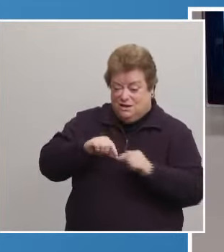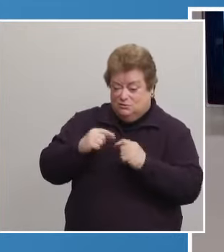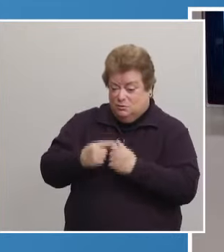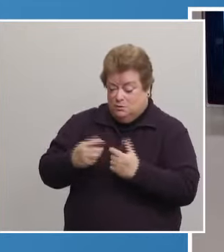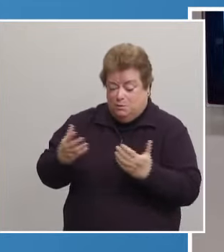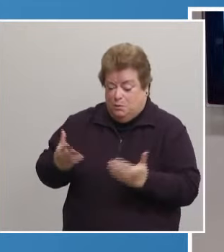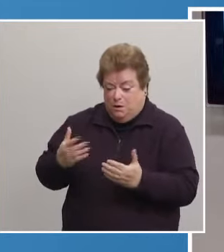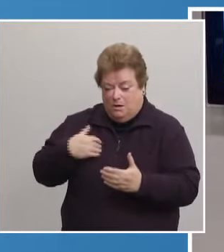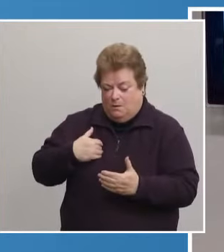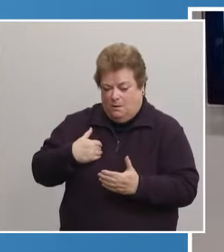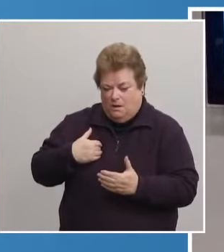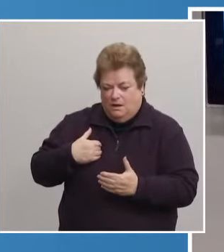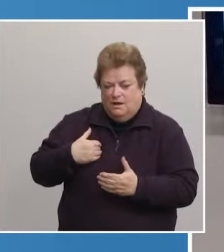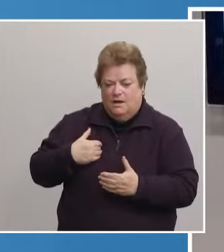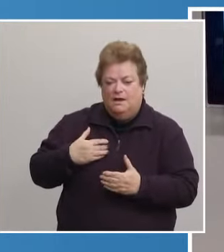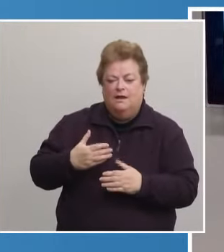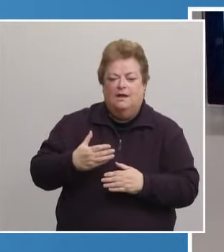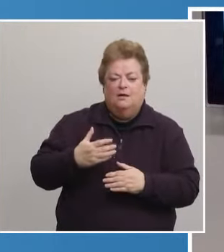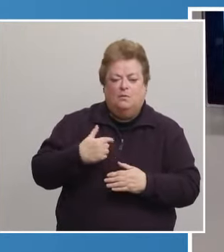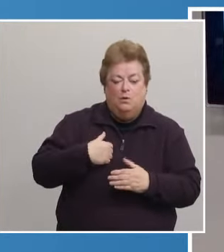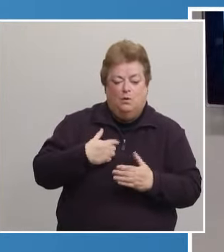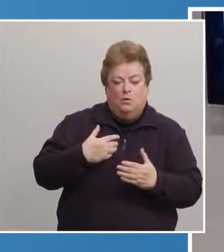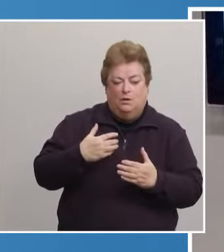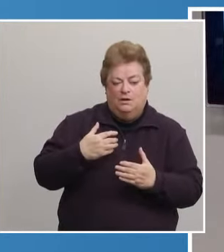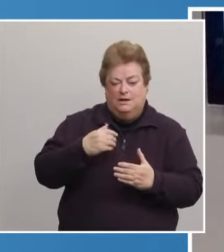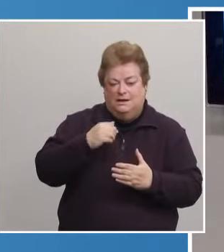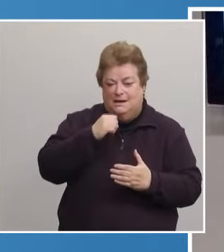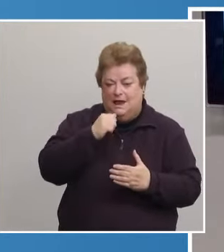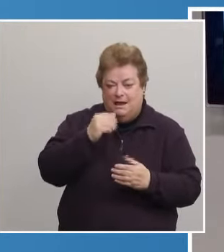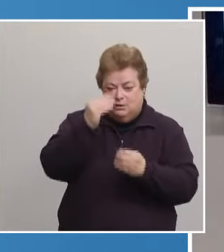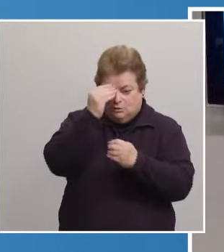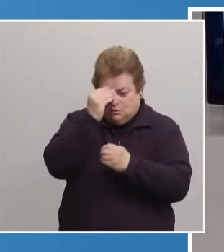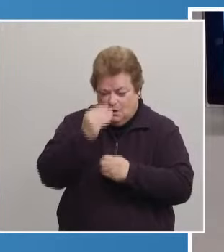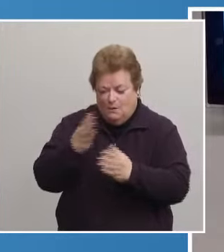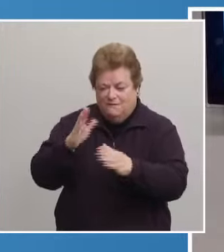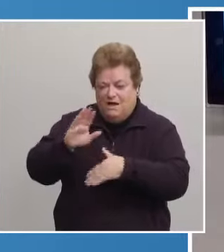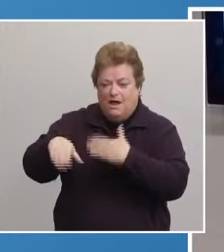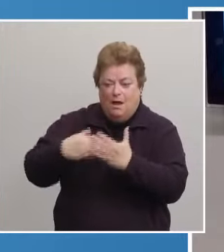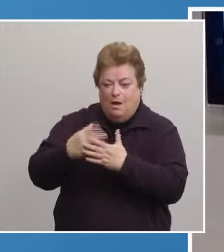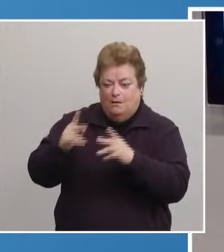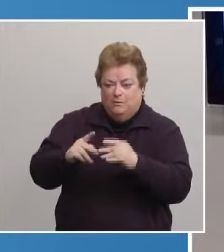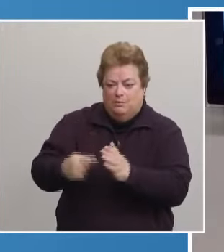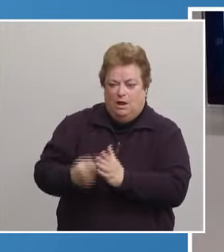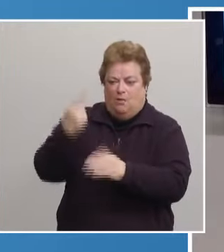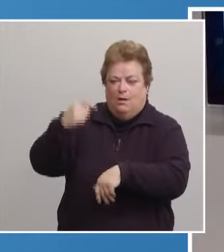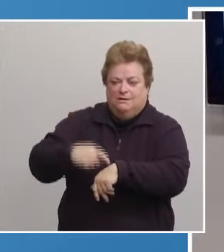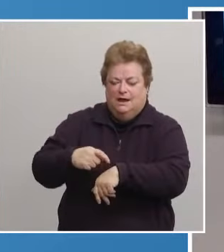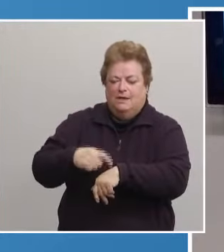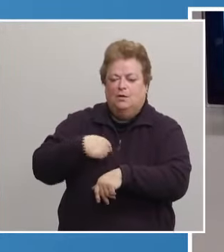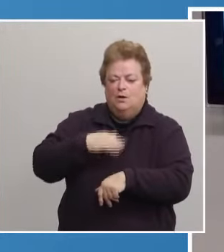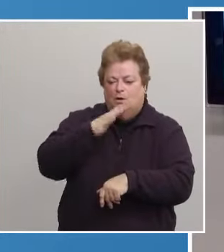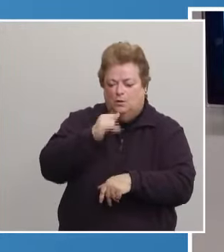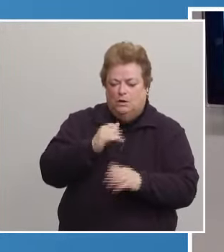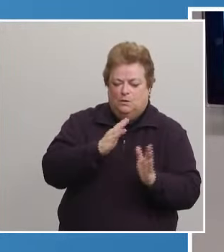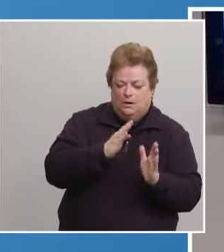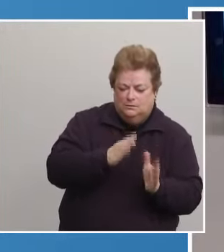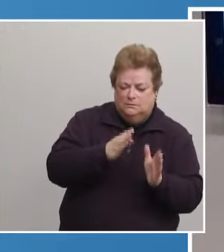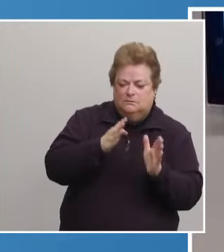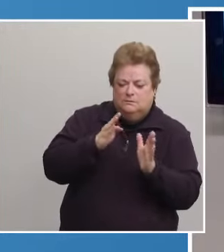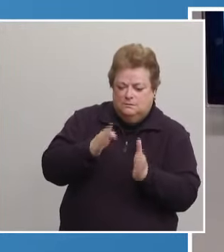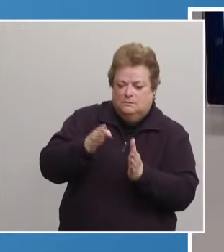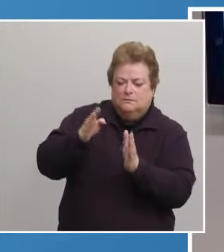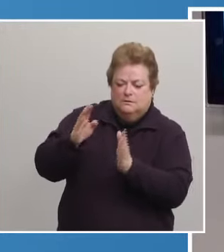Riley, we're, instead of notifying everybody all at once, we'll be notifying them in a sequential manner so that